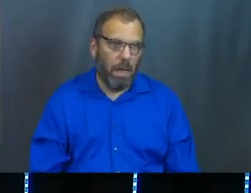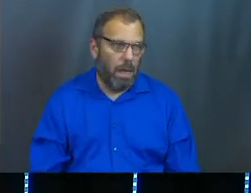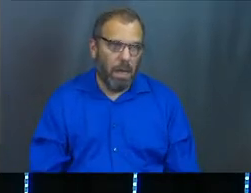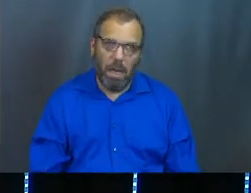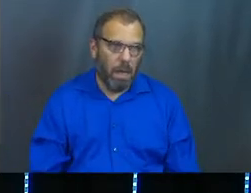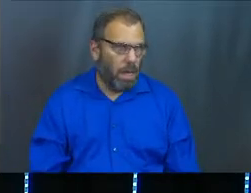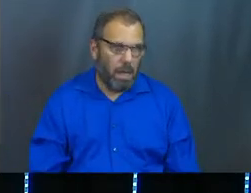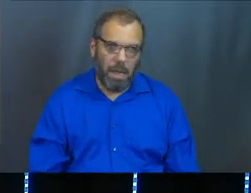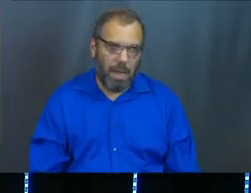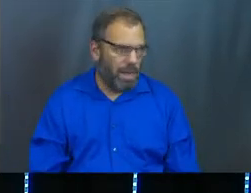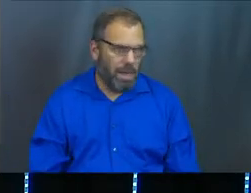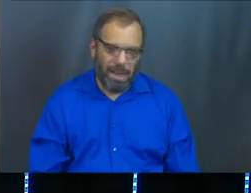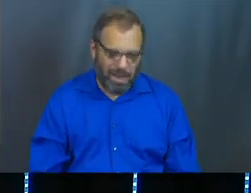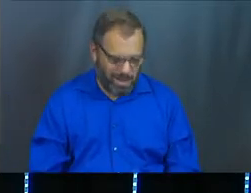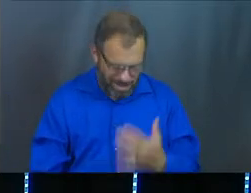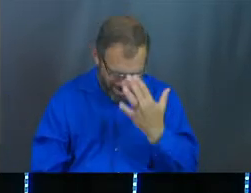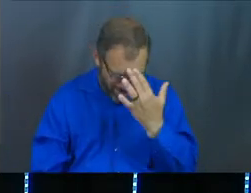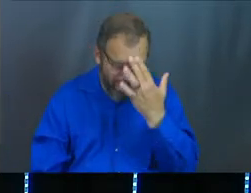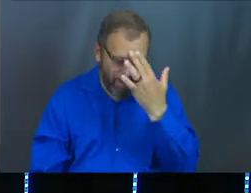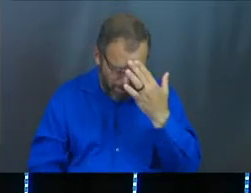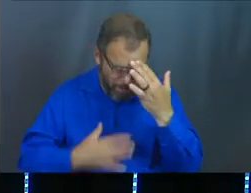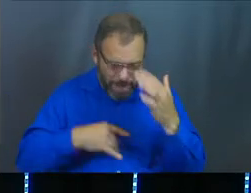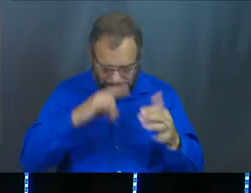heads at me right now. I know.